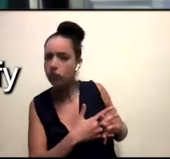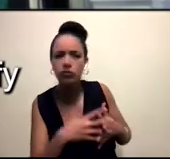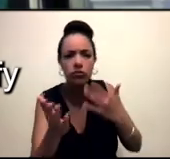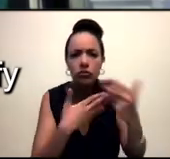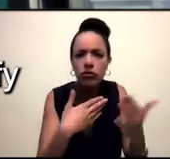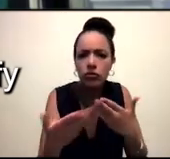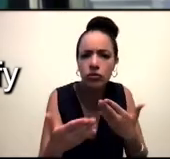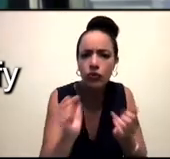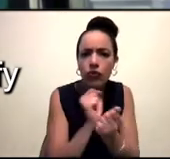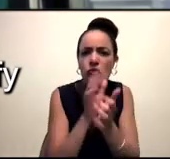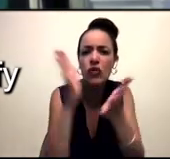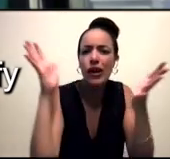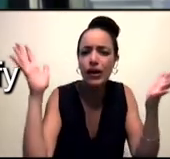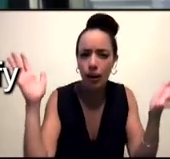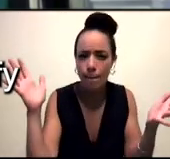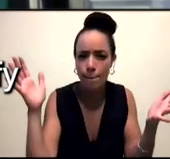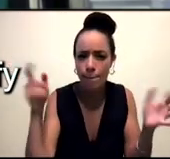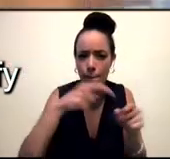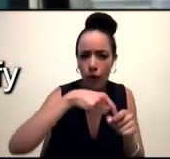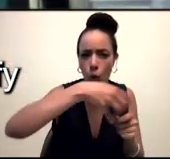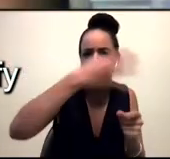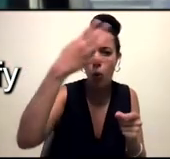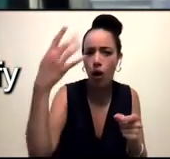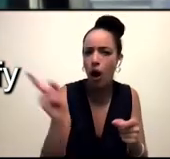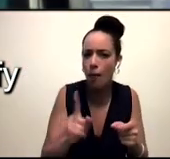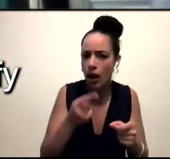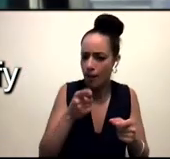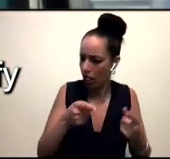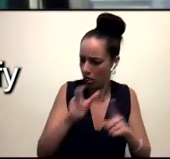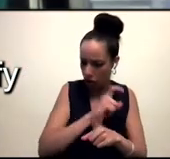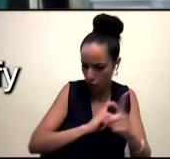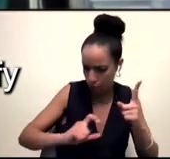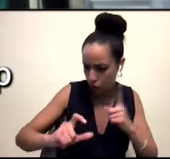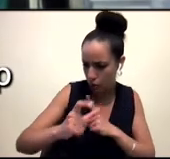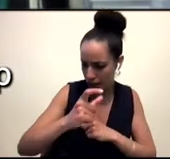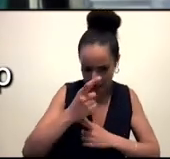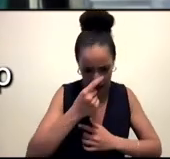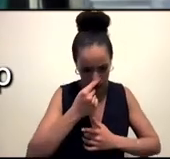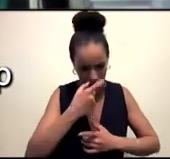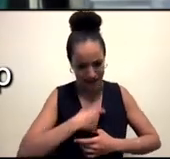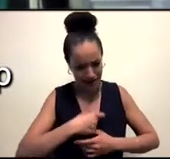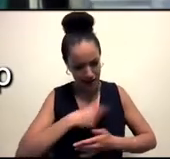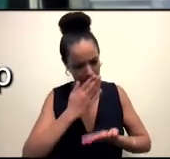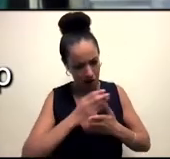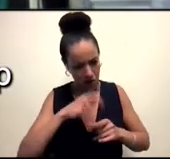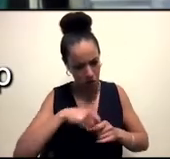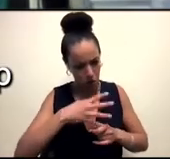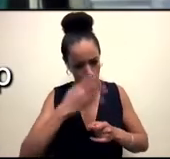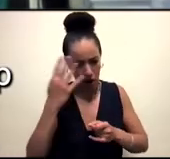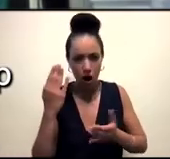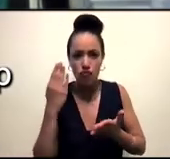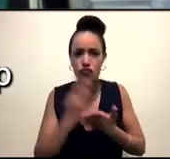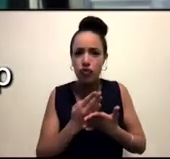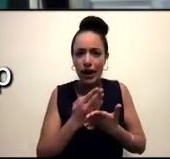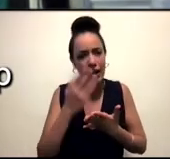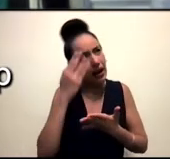and encouraging us all as queer people to really, or people, those of us who identify as queer as to really kind of like honor that energetic